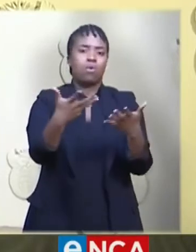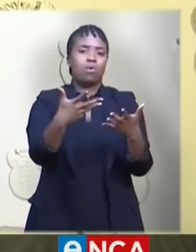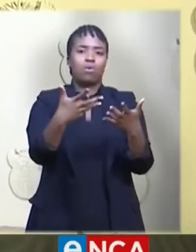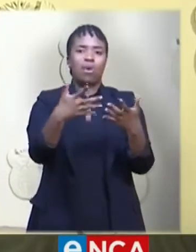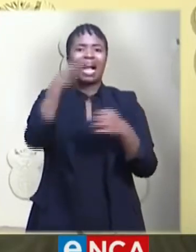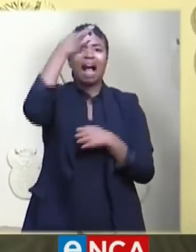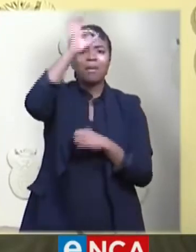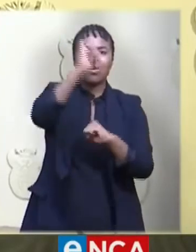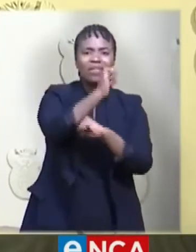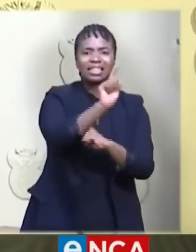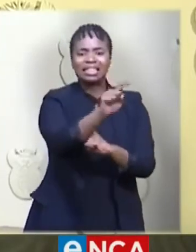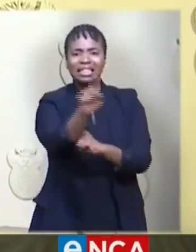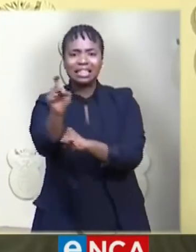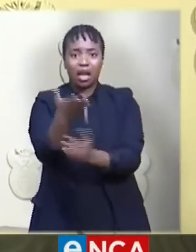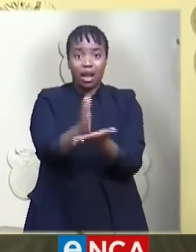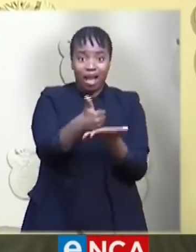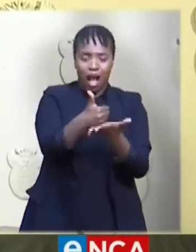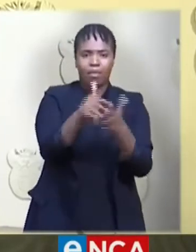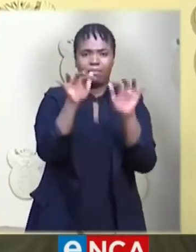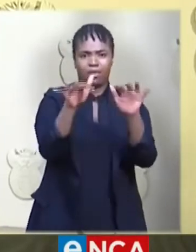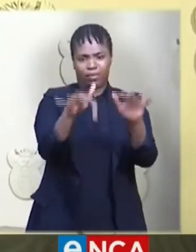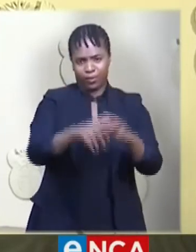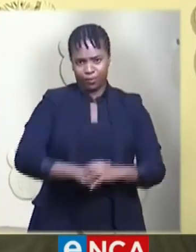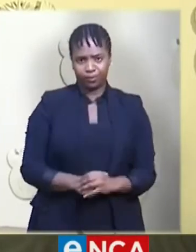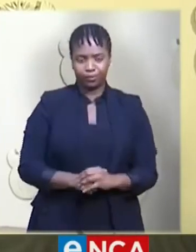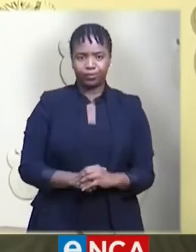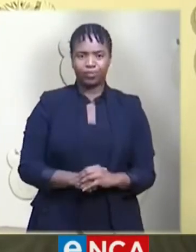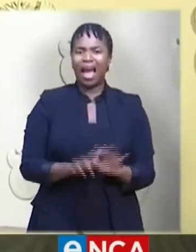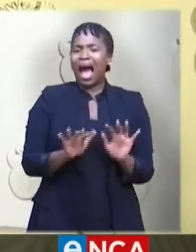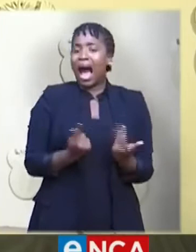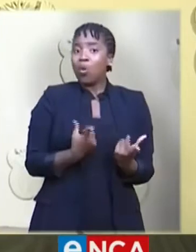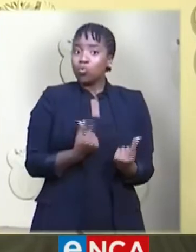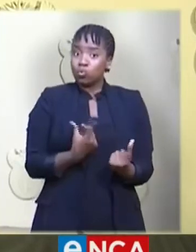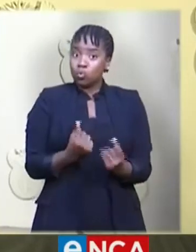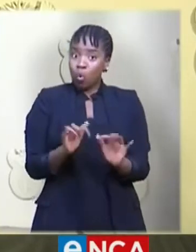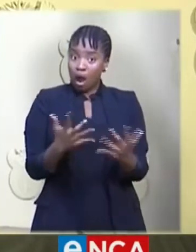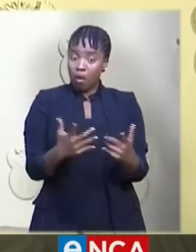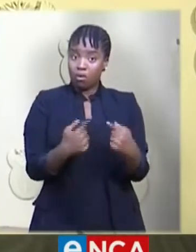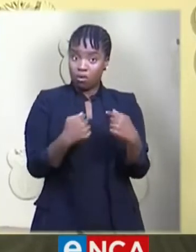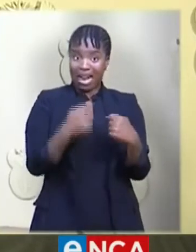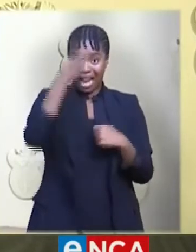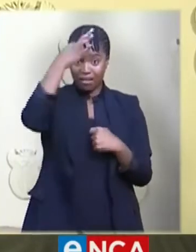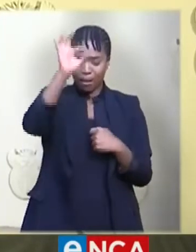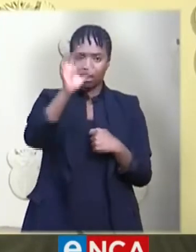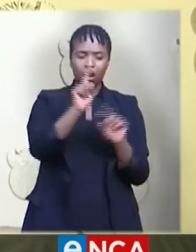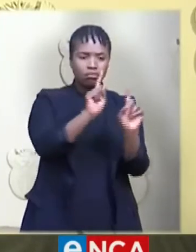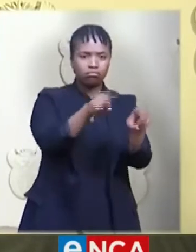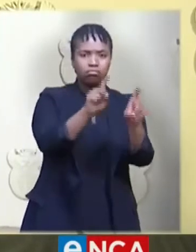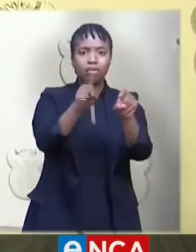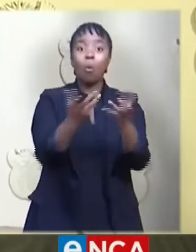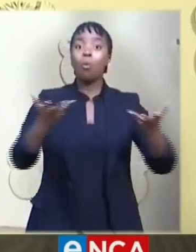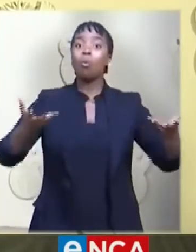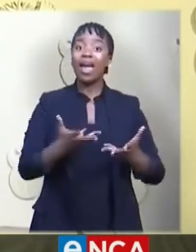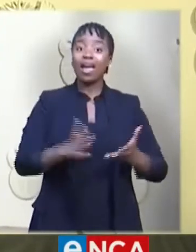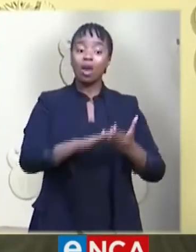virus. Our approach is to screen in communities and test people